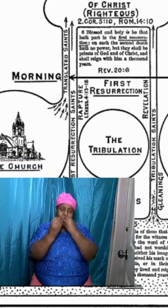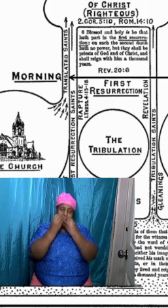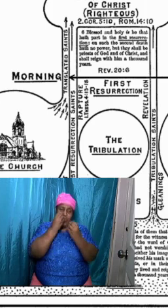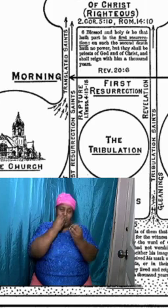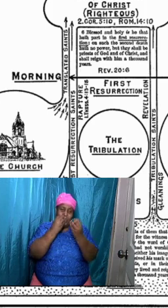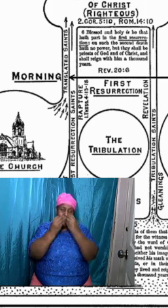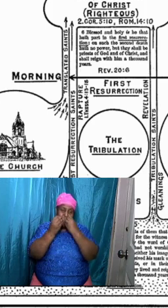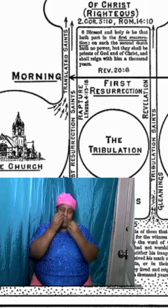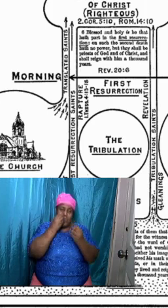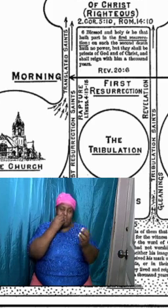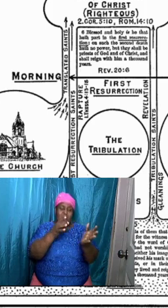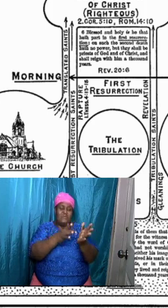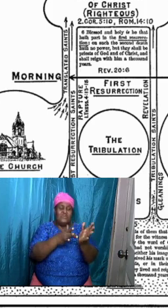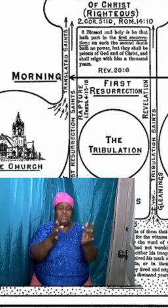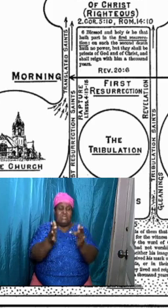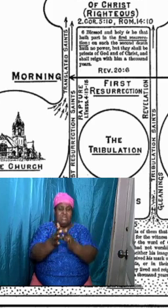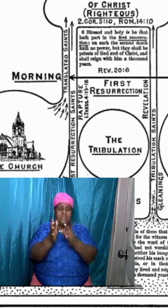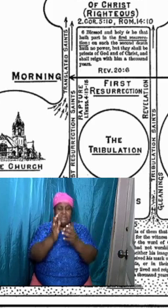of the Lamb.